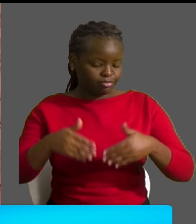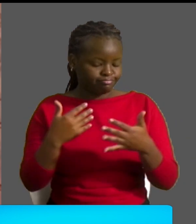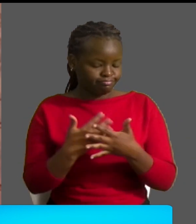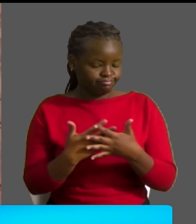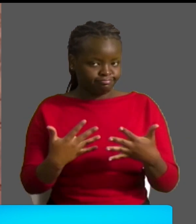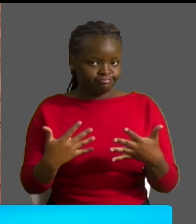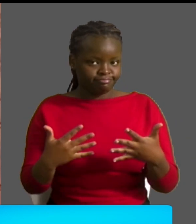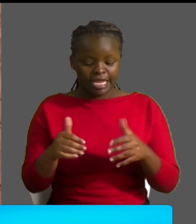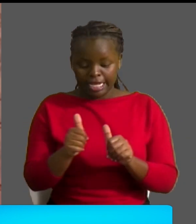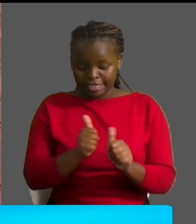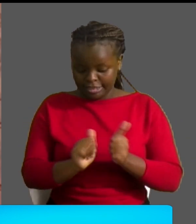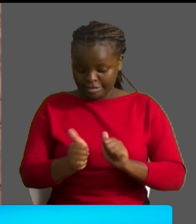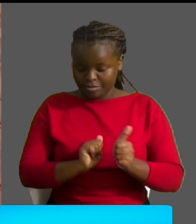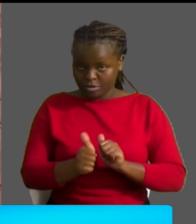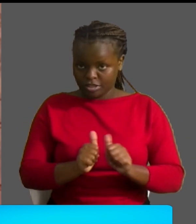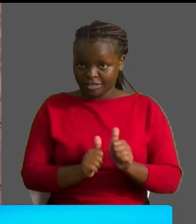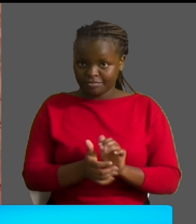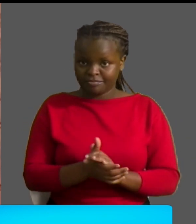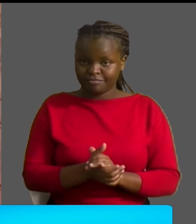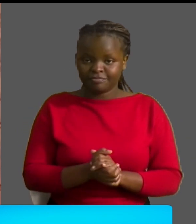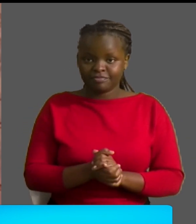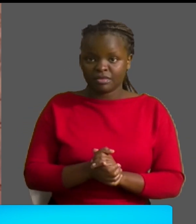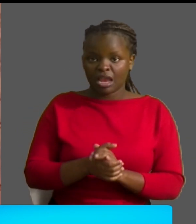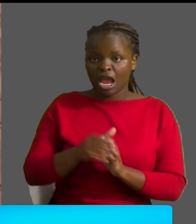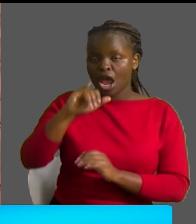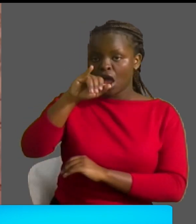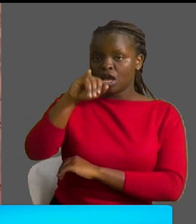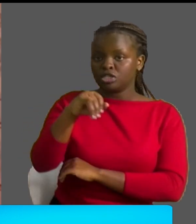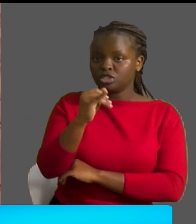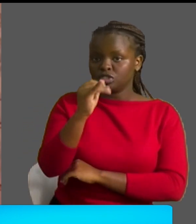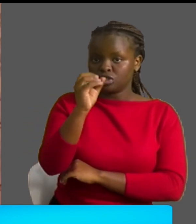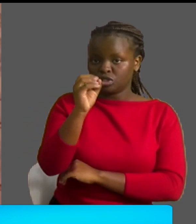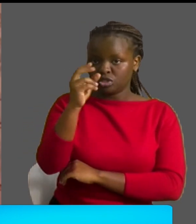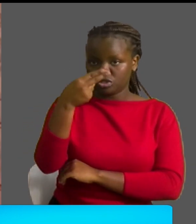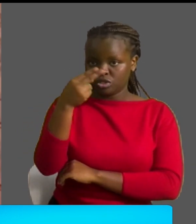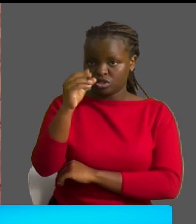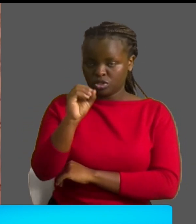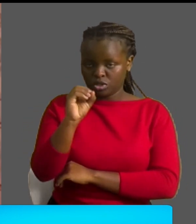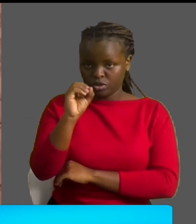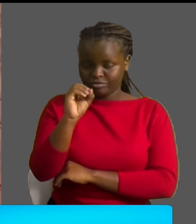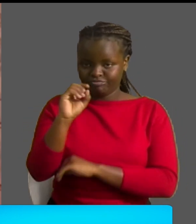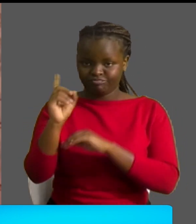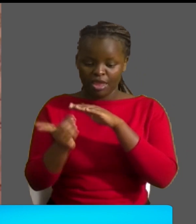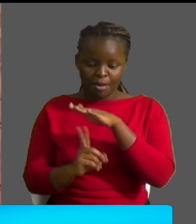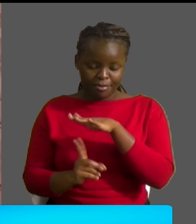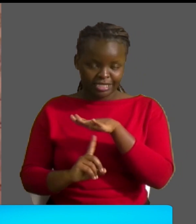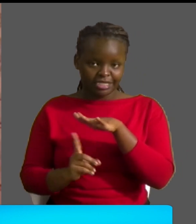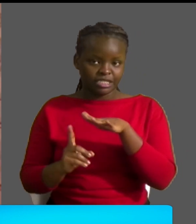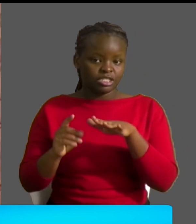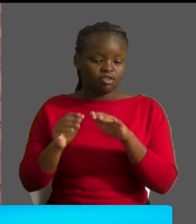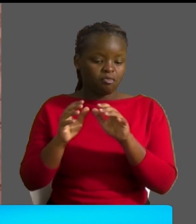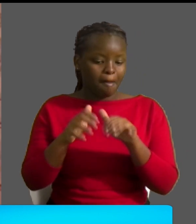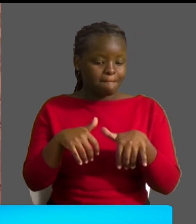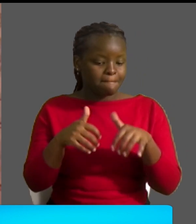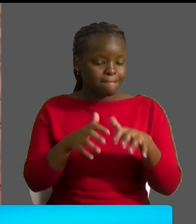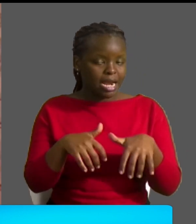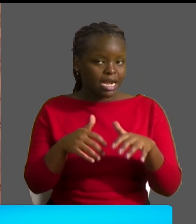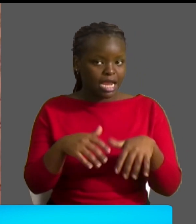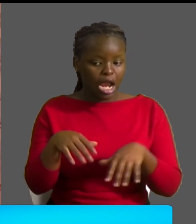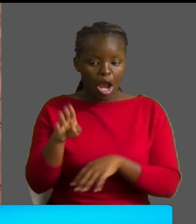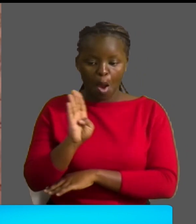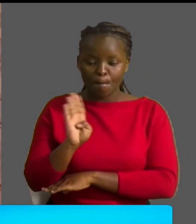The Honourable Hassan Ali Joho, Ministry of Mining, Blue Economy